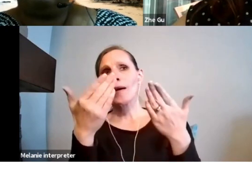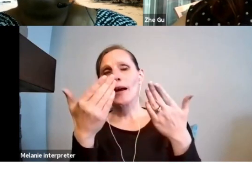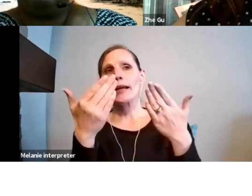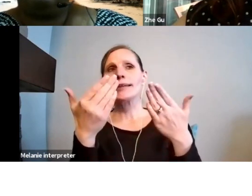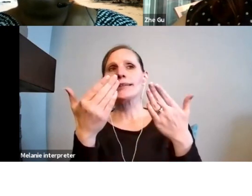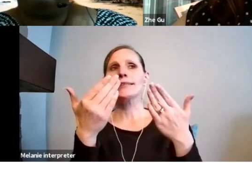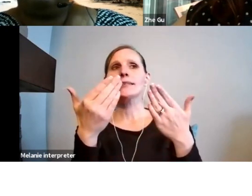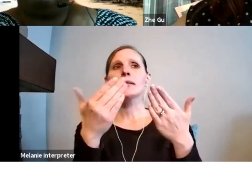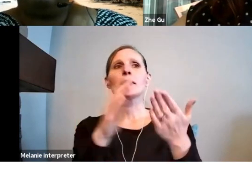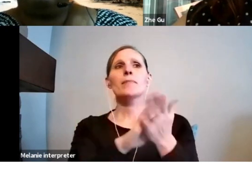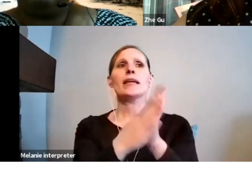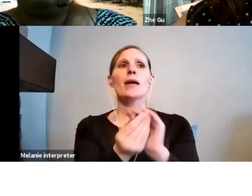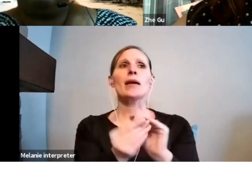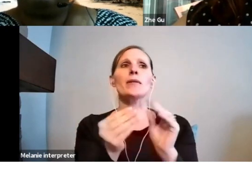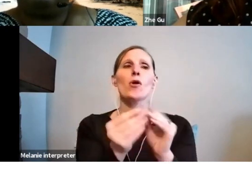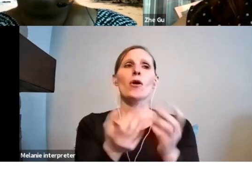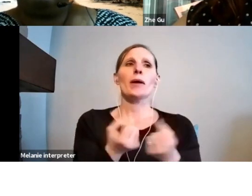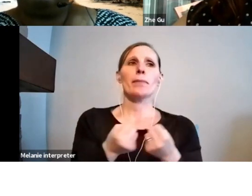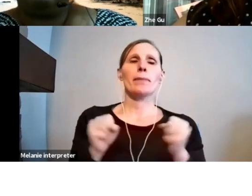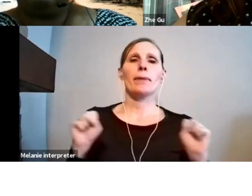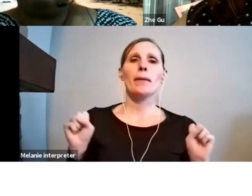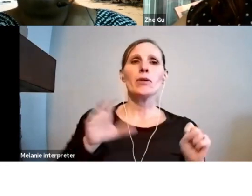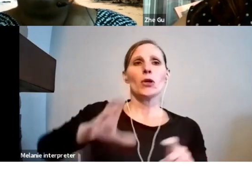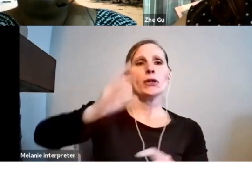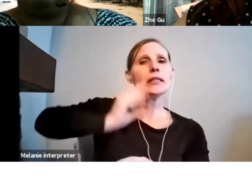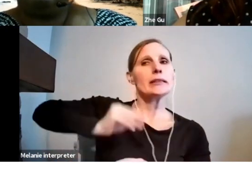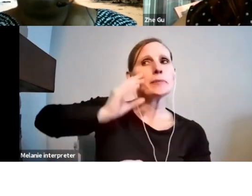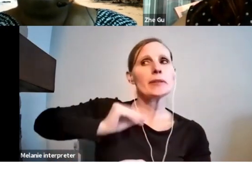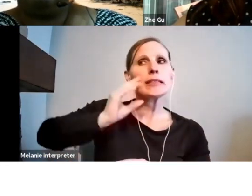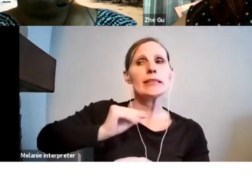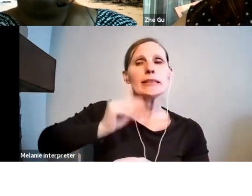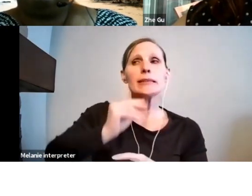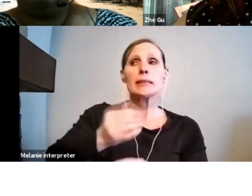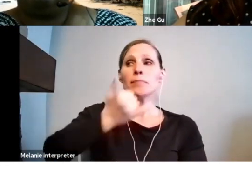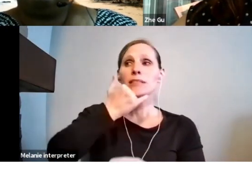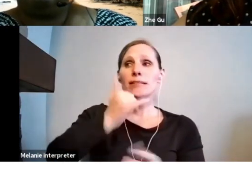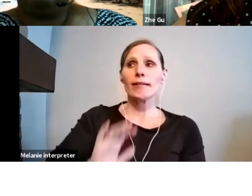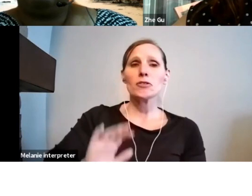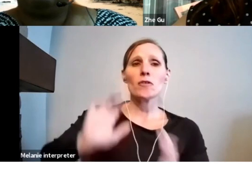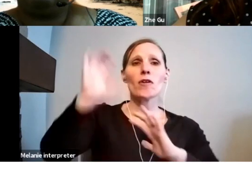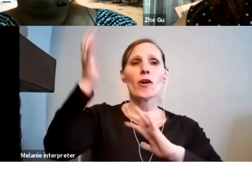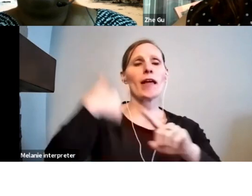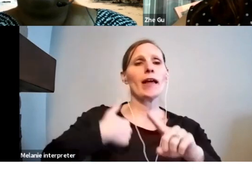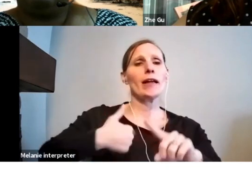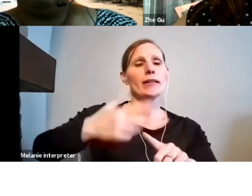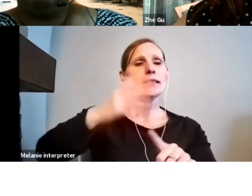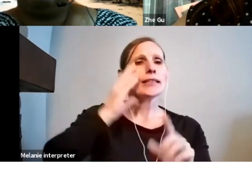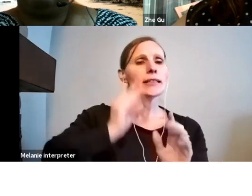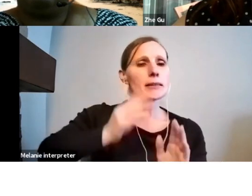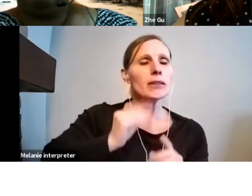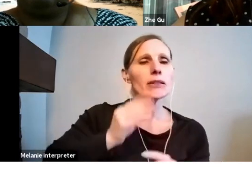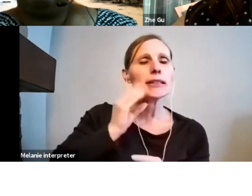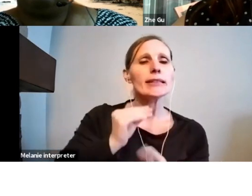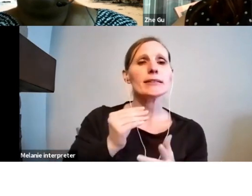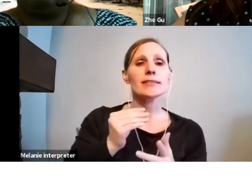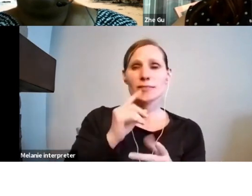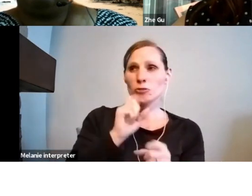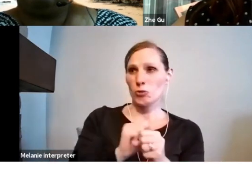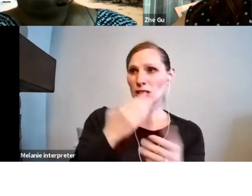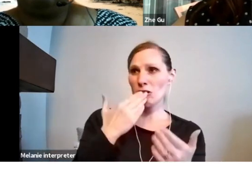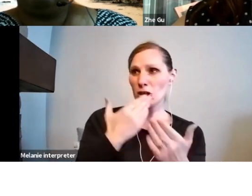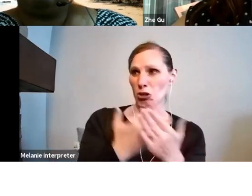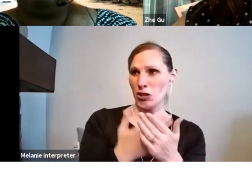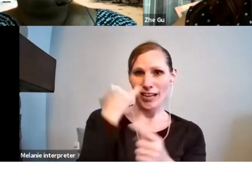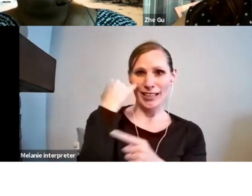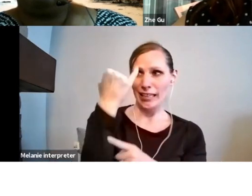journey as an artist, the limitations or missteps or negative experience you've had? Is this sort of a tactic that